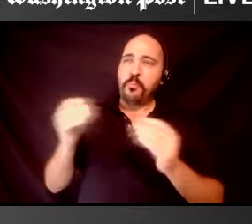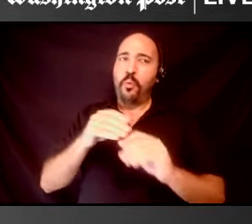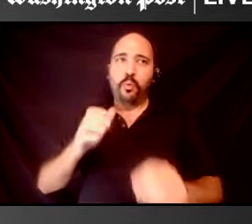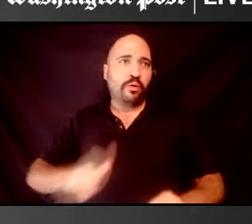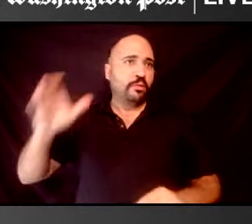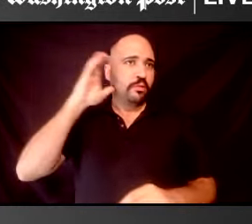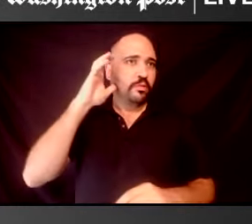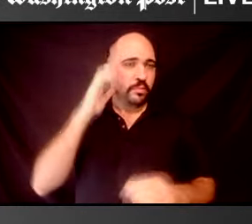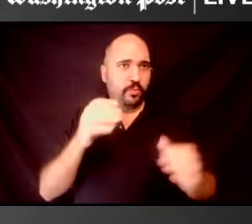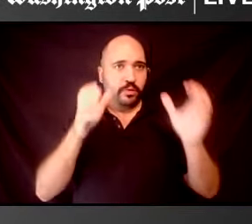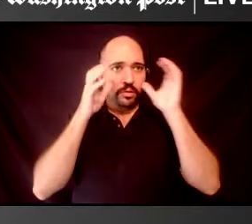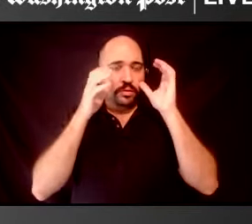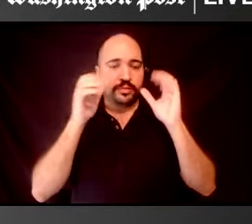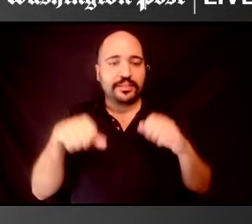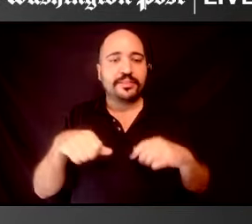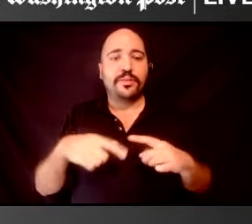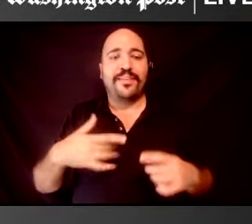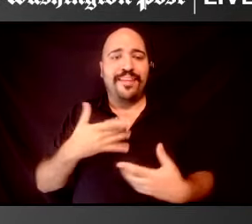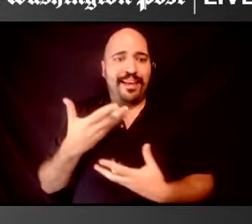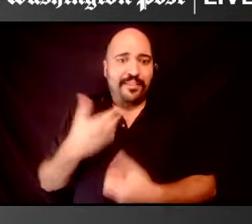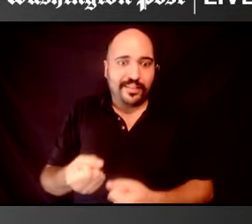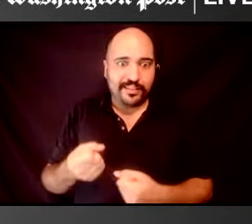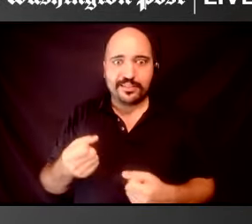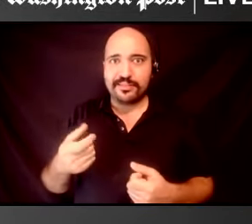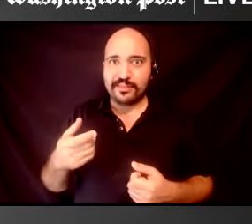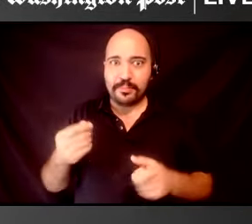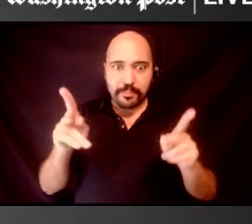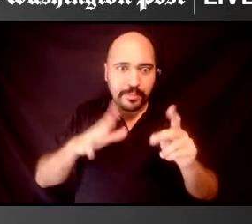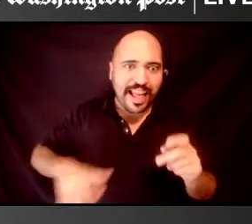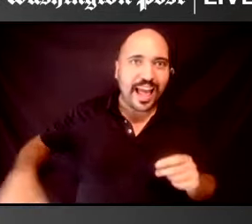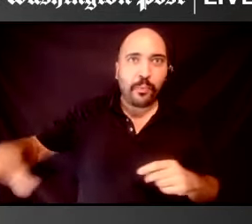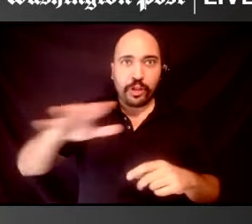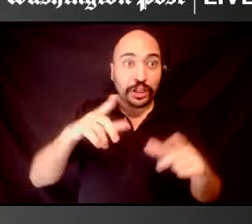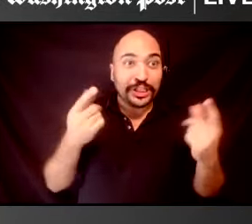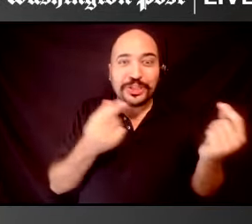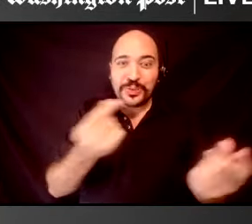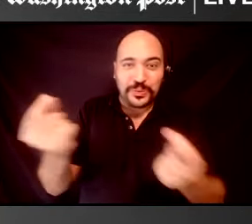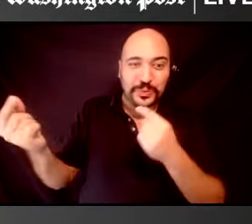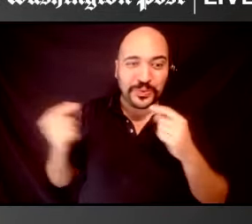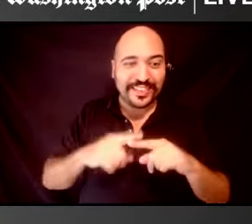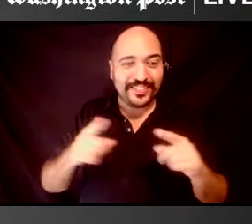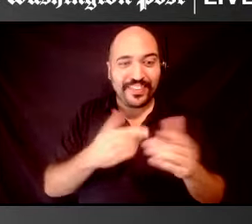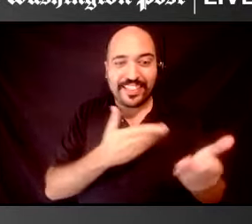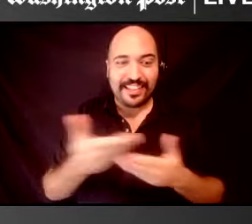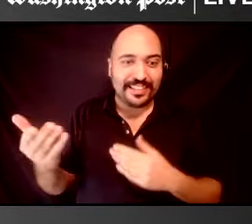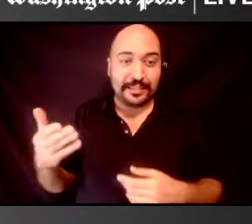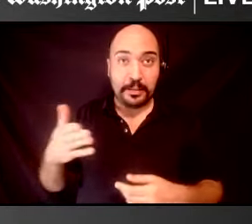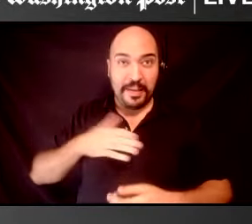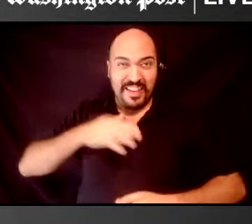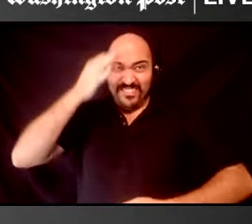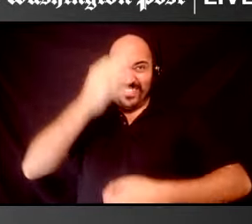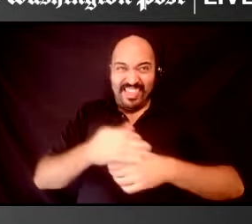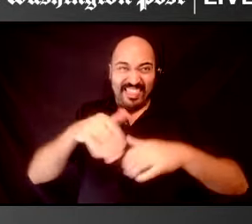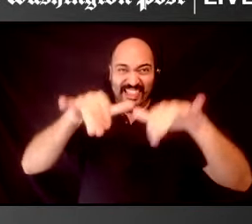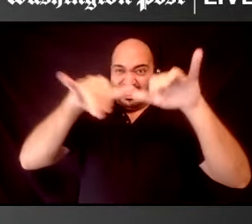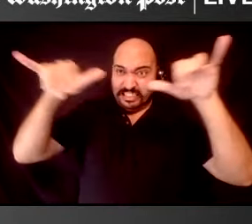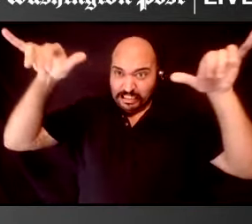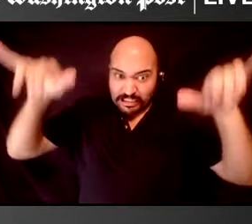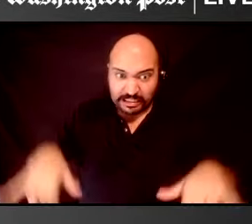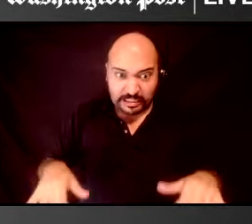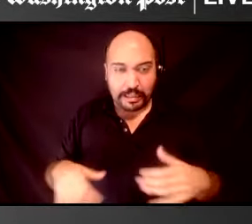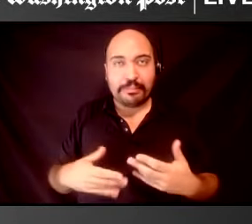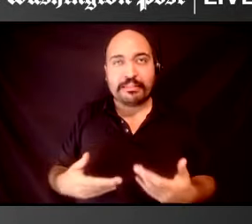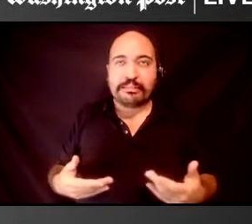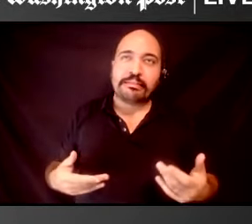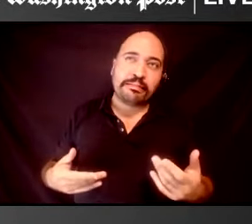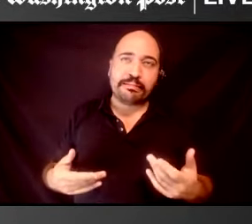confident in the fact that they're out there and they're doing these things. My faith in the system, that's